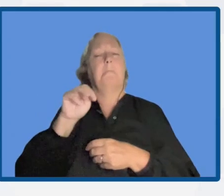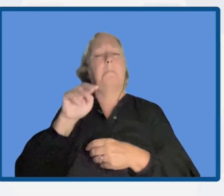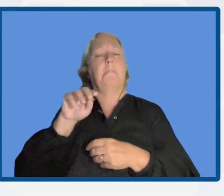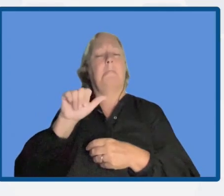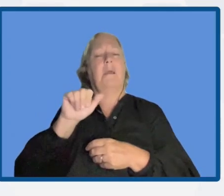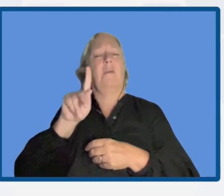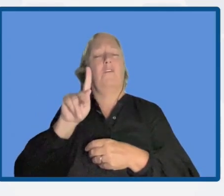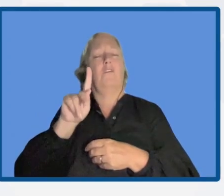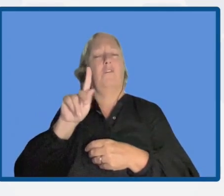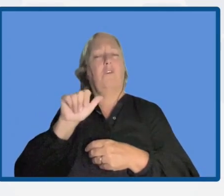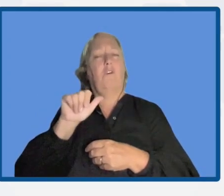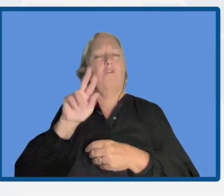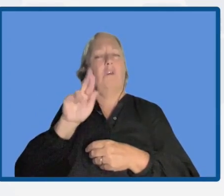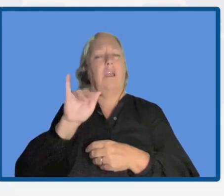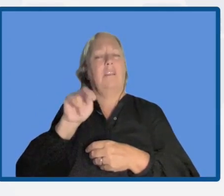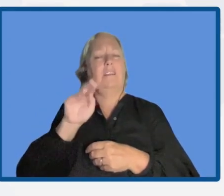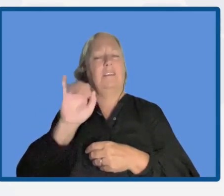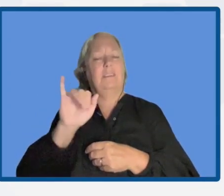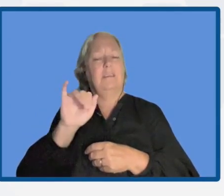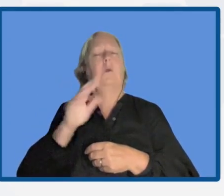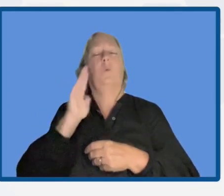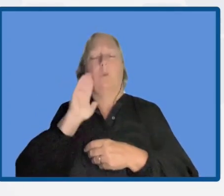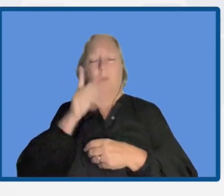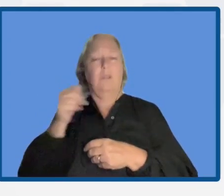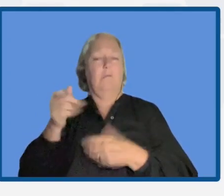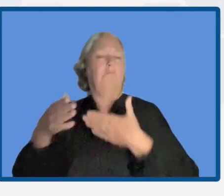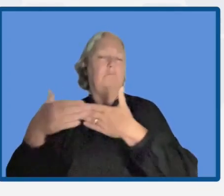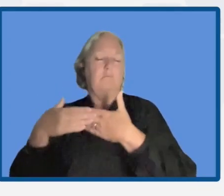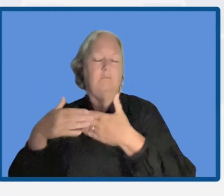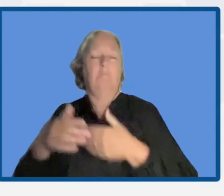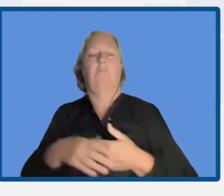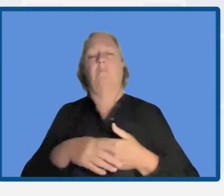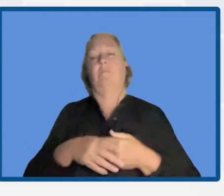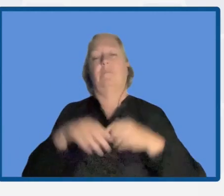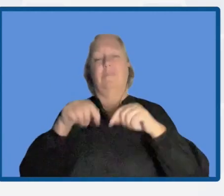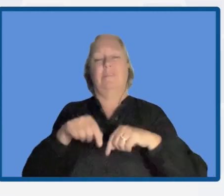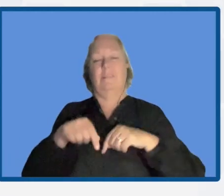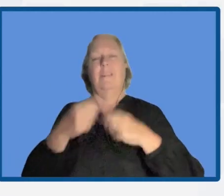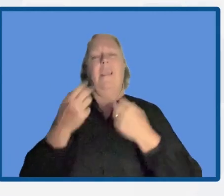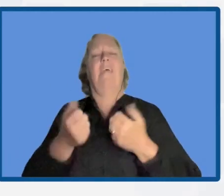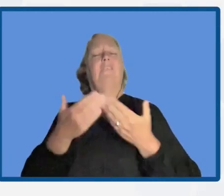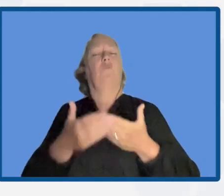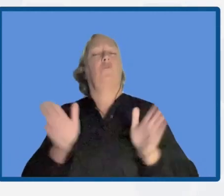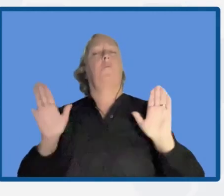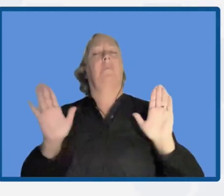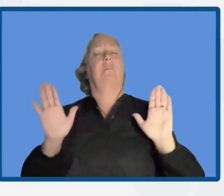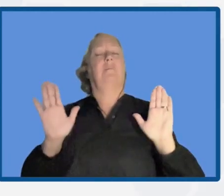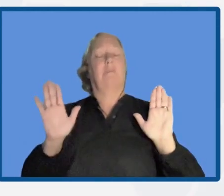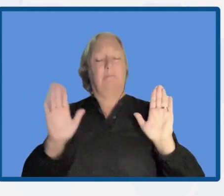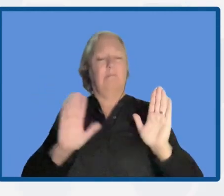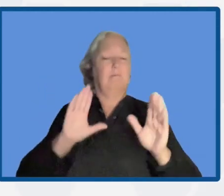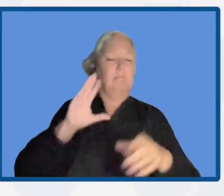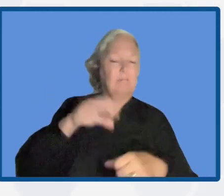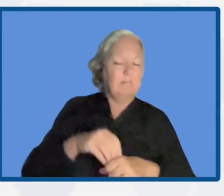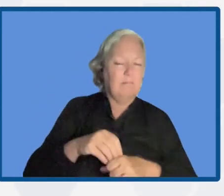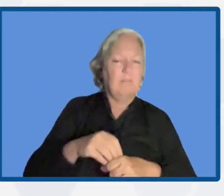The topic of democratic governance and multi-scale territorial planning